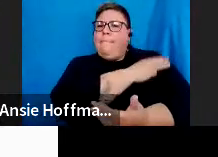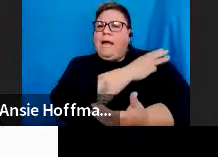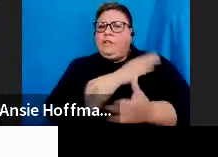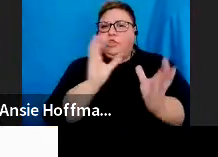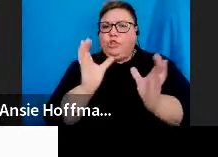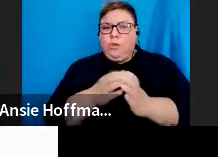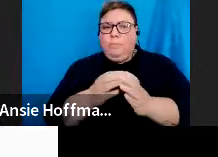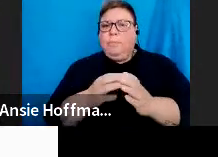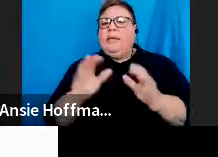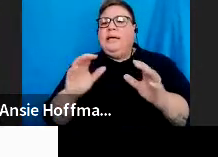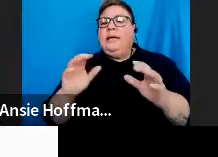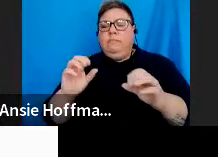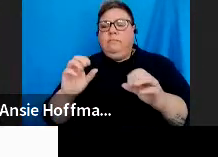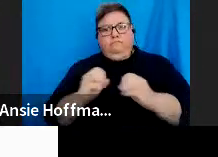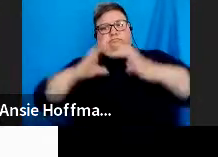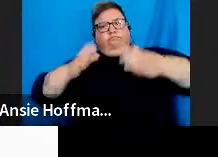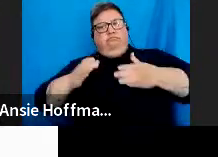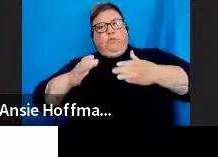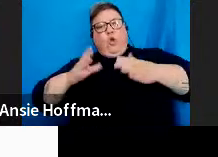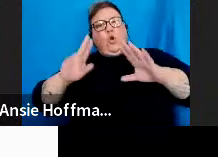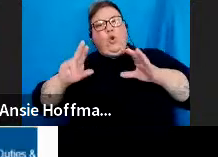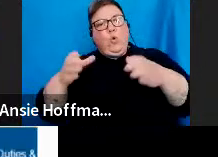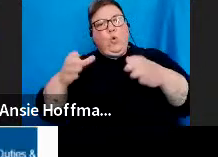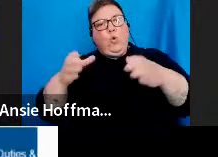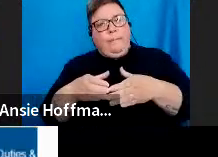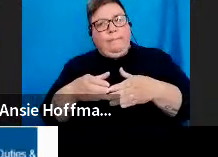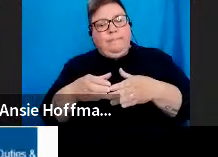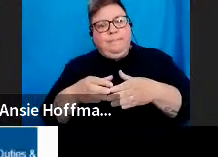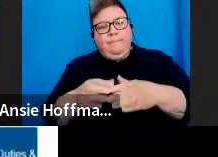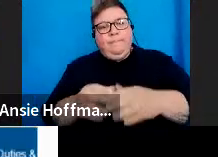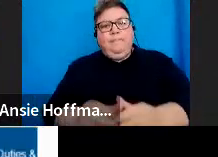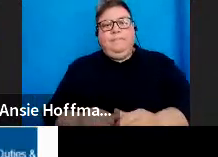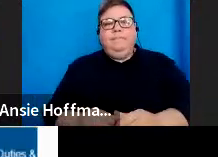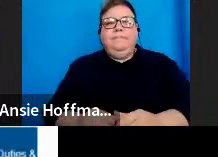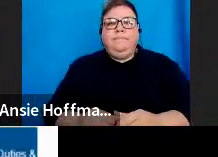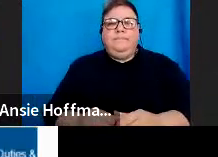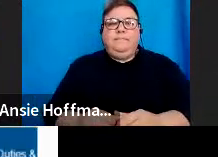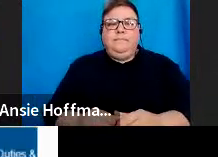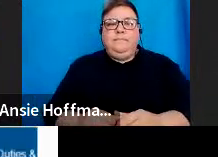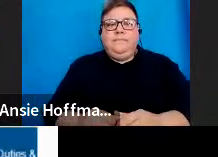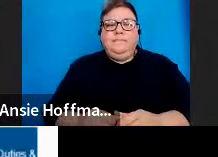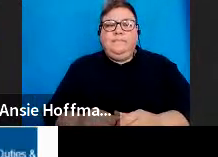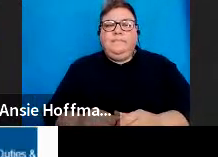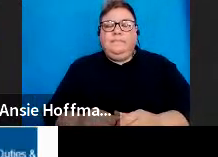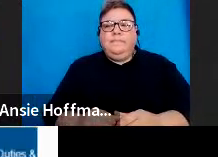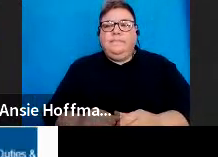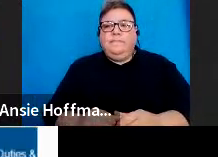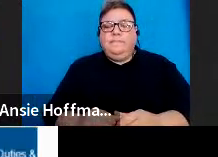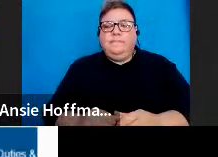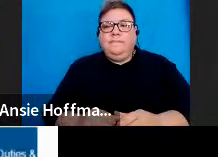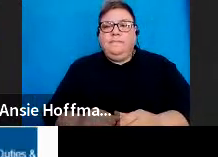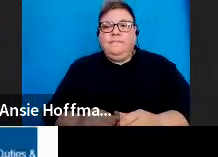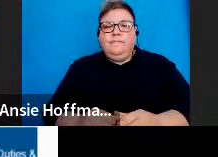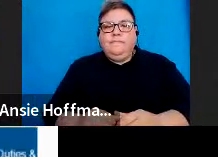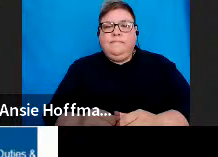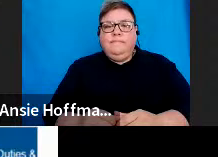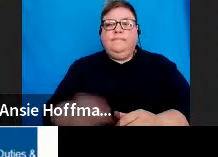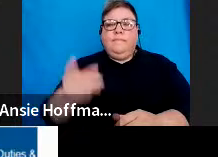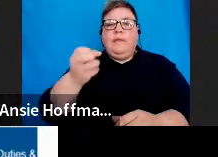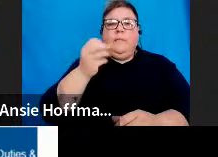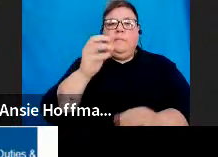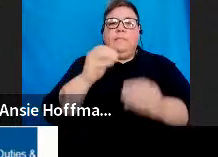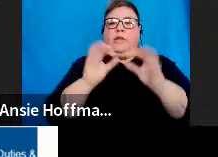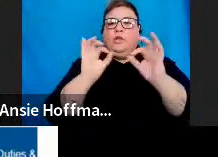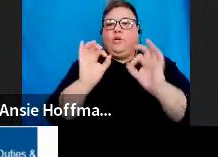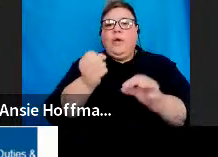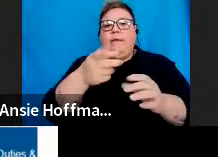set up new group. So, you want to create that group now. You have to make sure that you give the group a name.